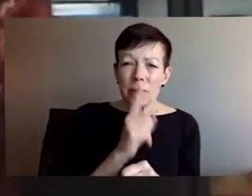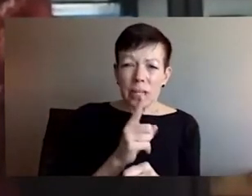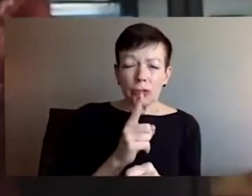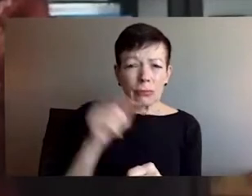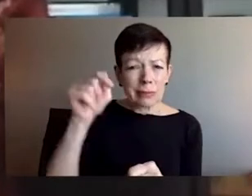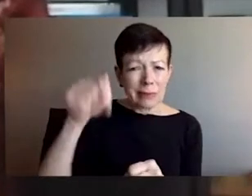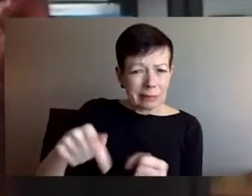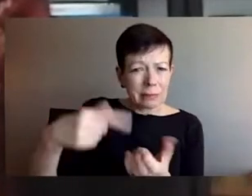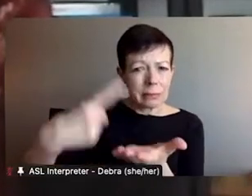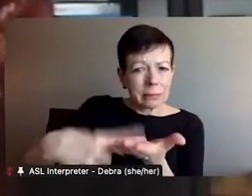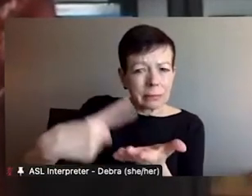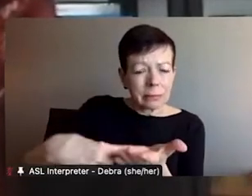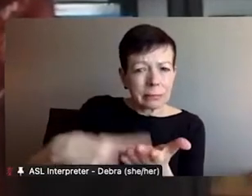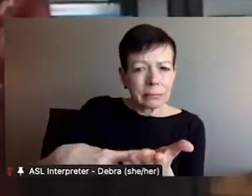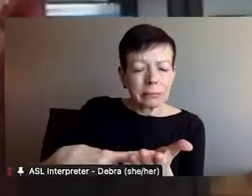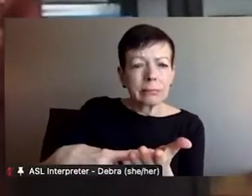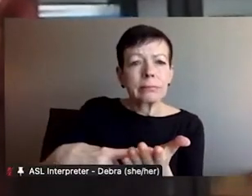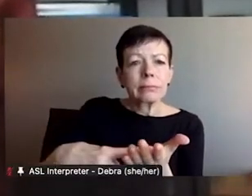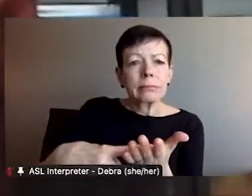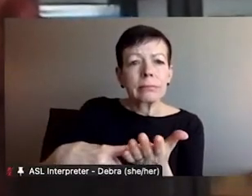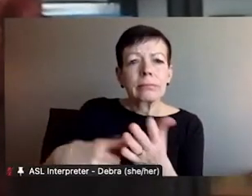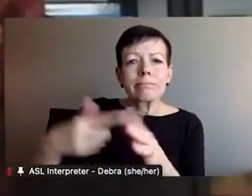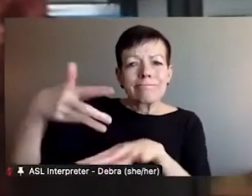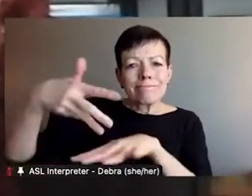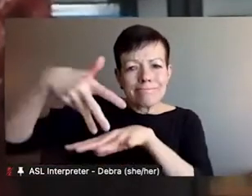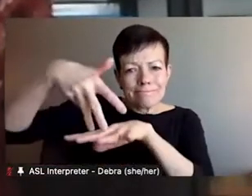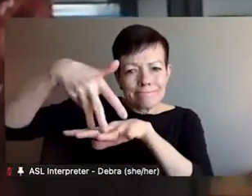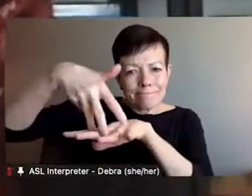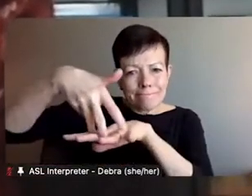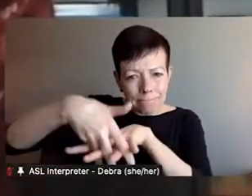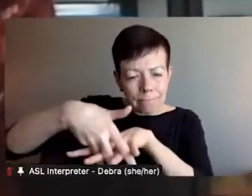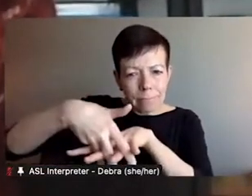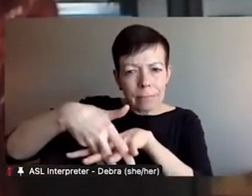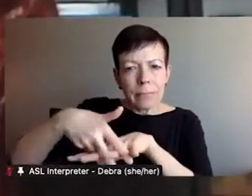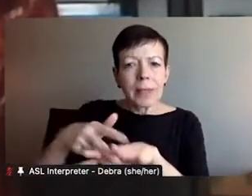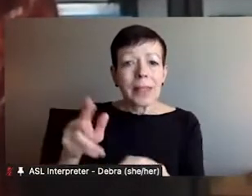a few things that require care in our response to the situation.